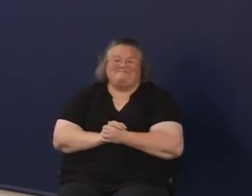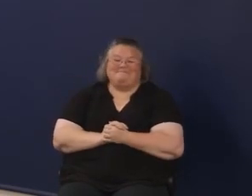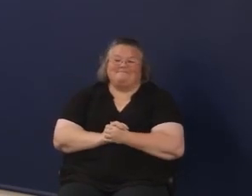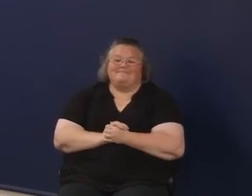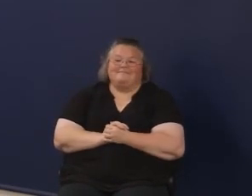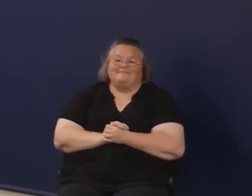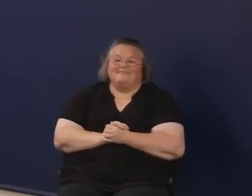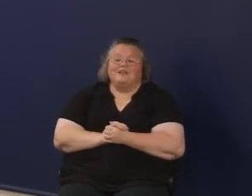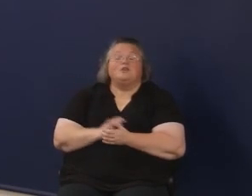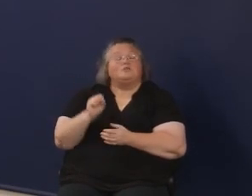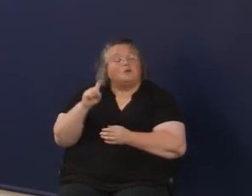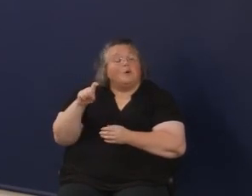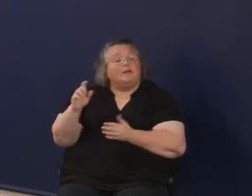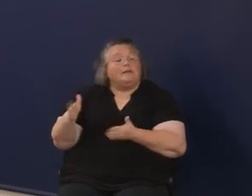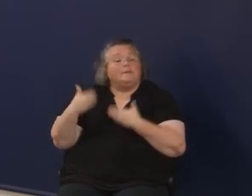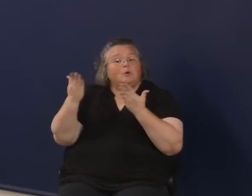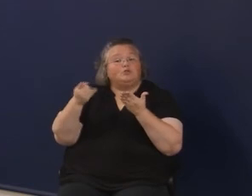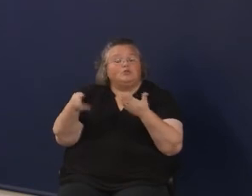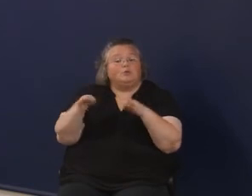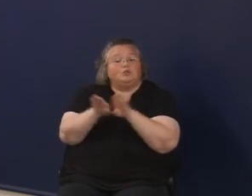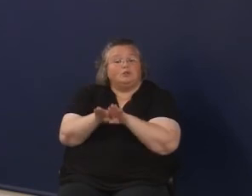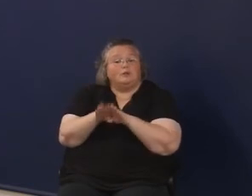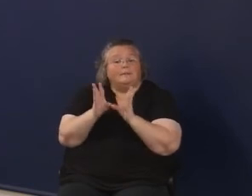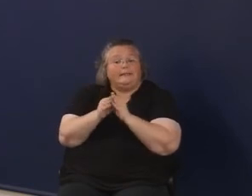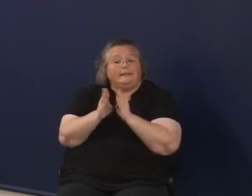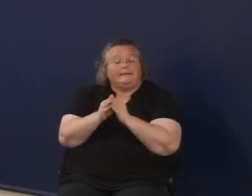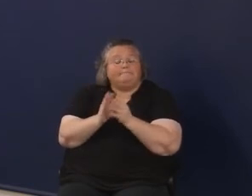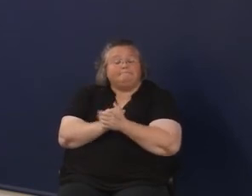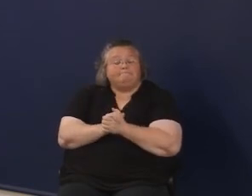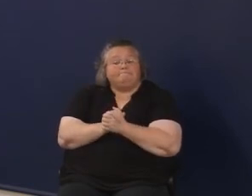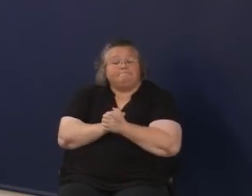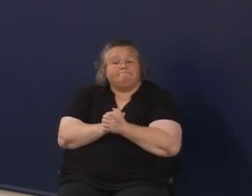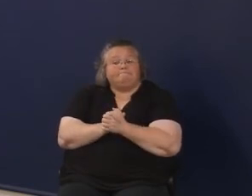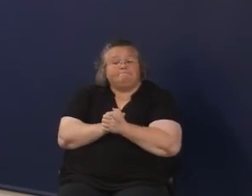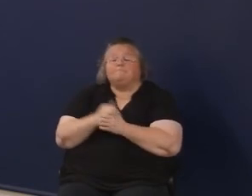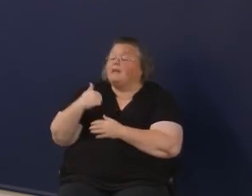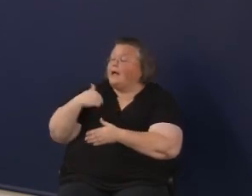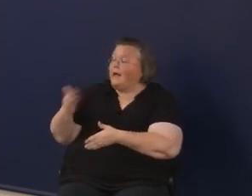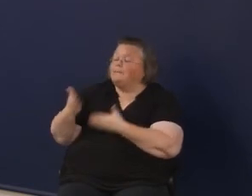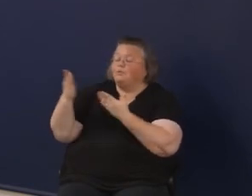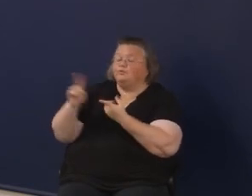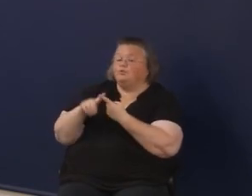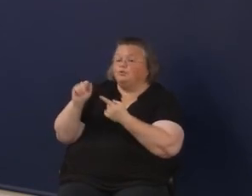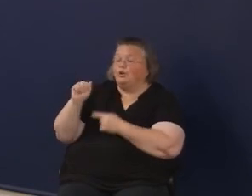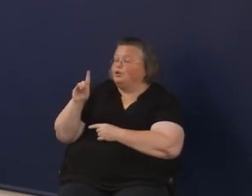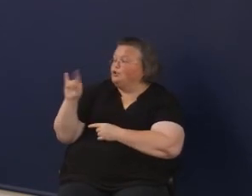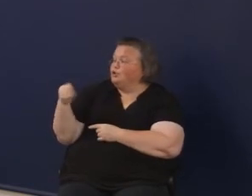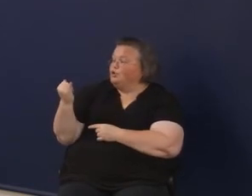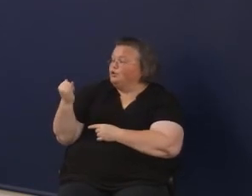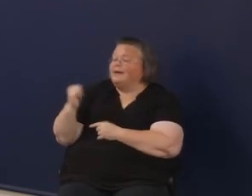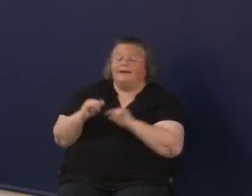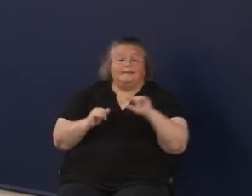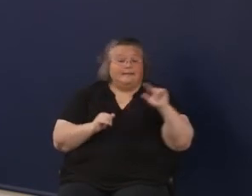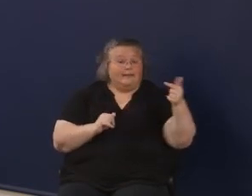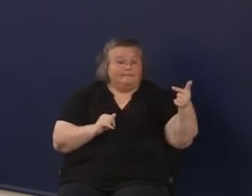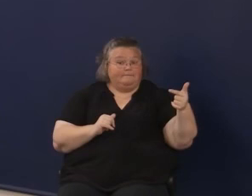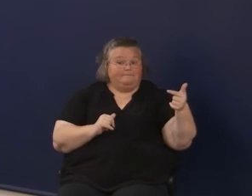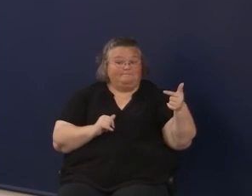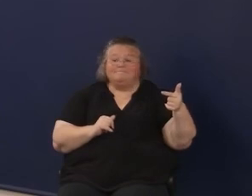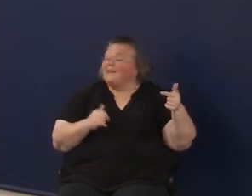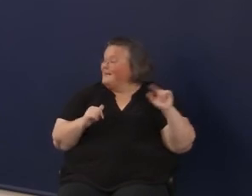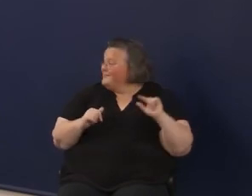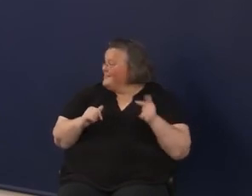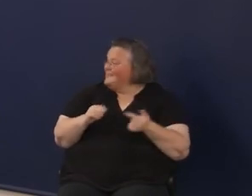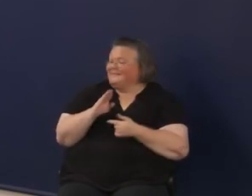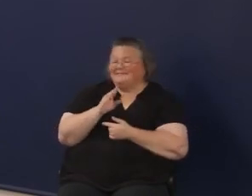So we do need a motion to adjourn. A motion to adjourn. And a second? I'll